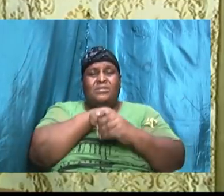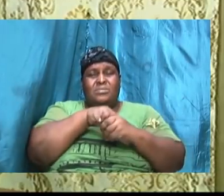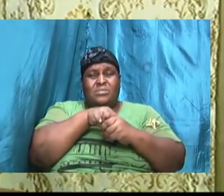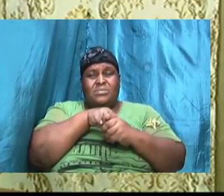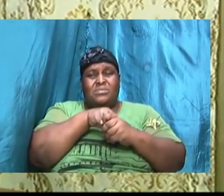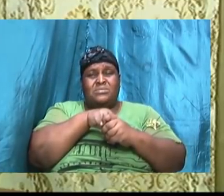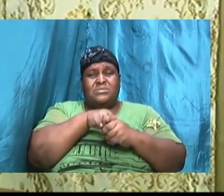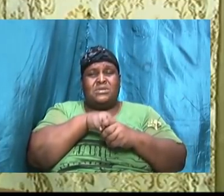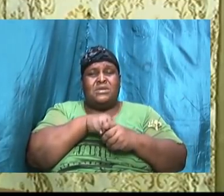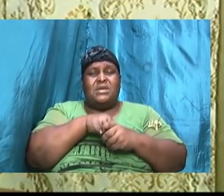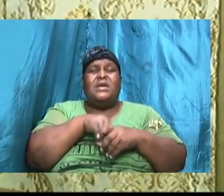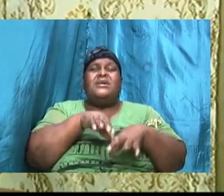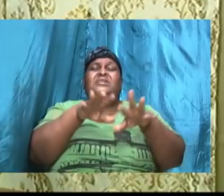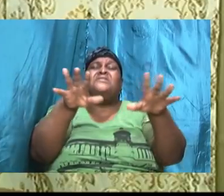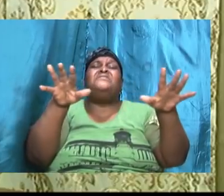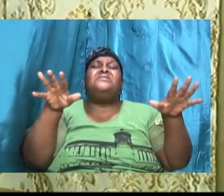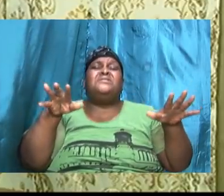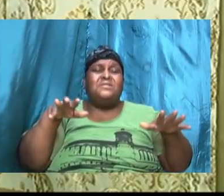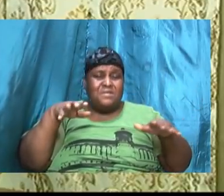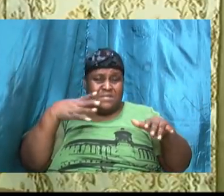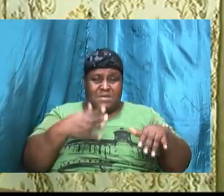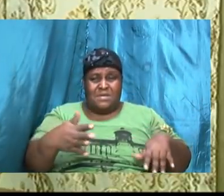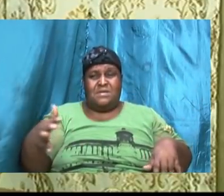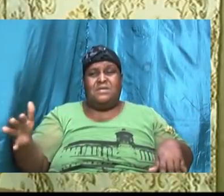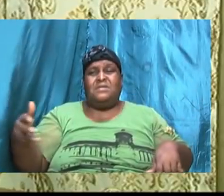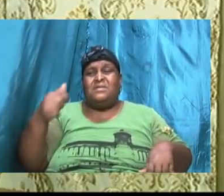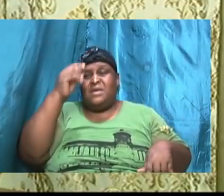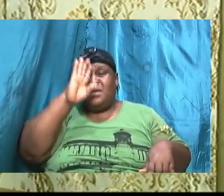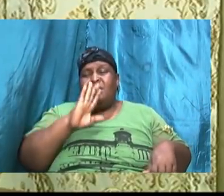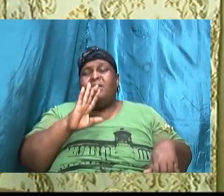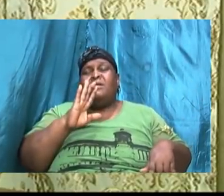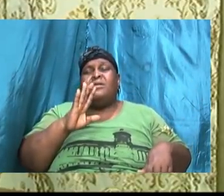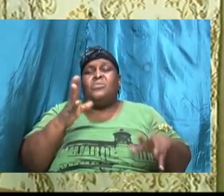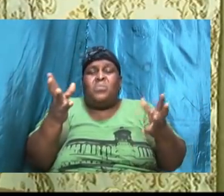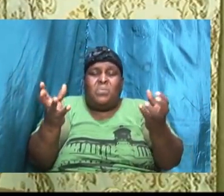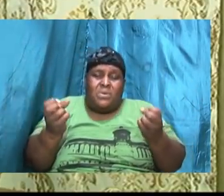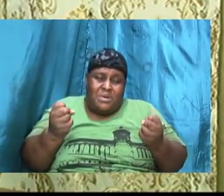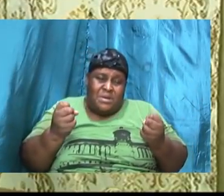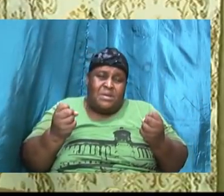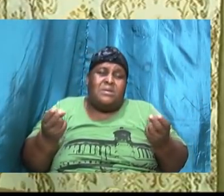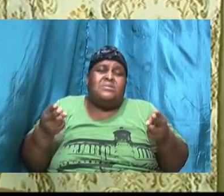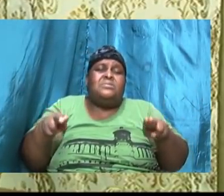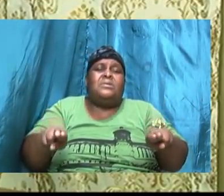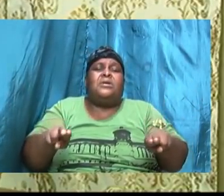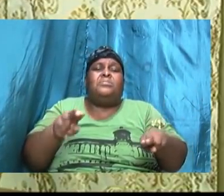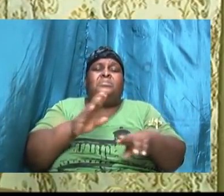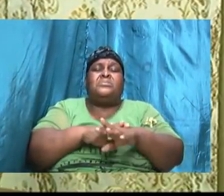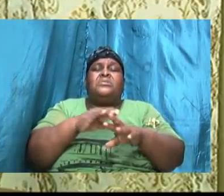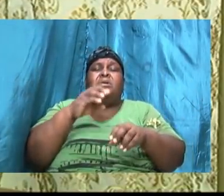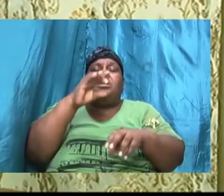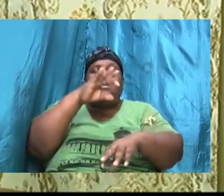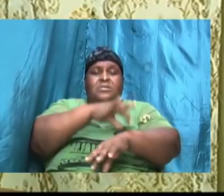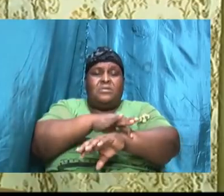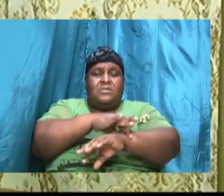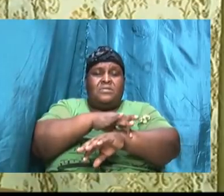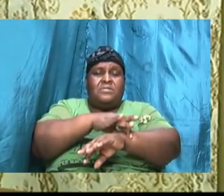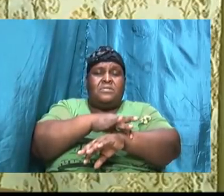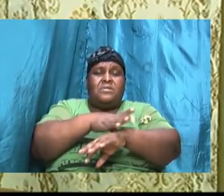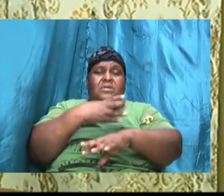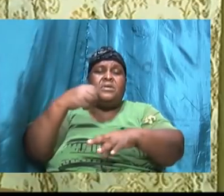that God desires or wishes to happen in earth and in heaven